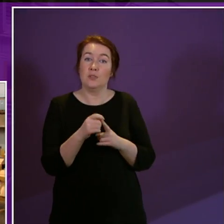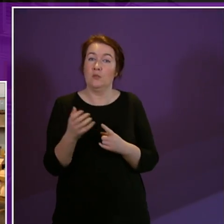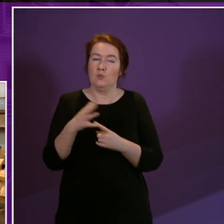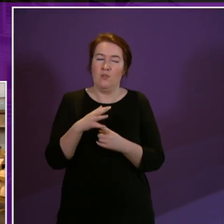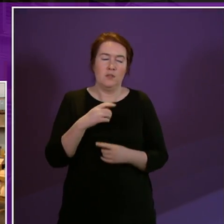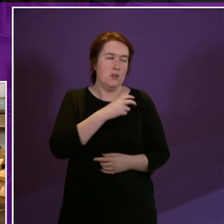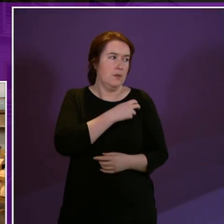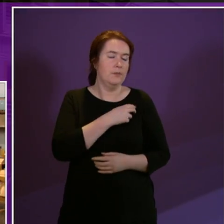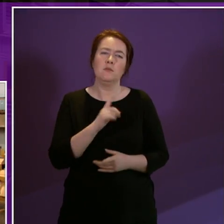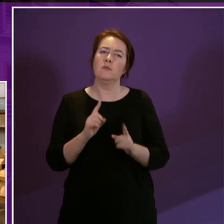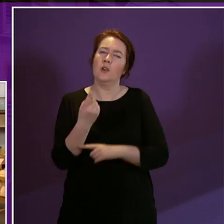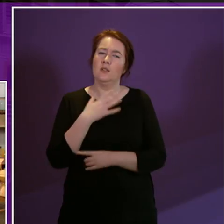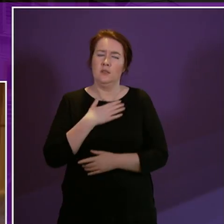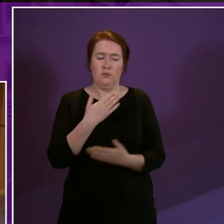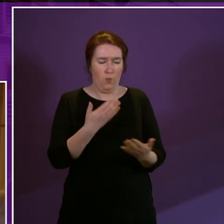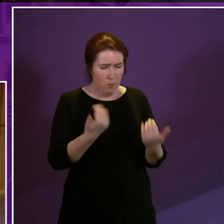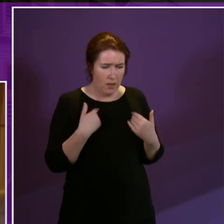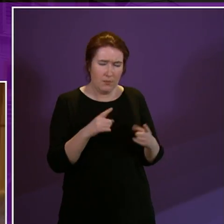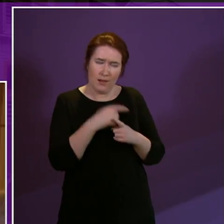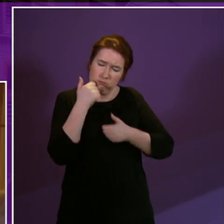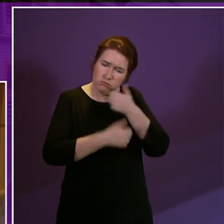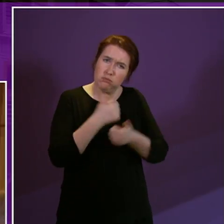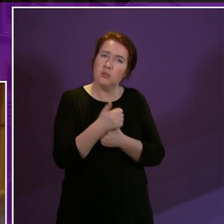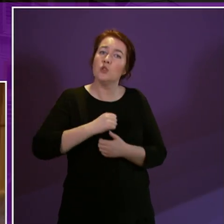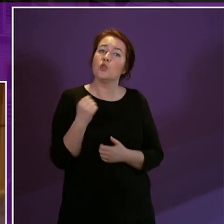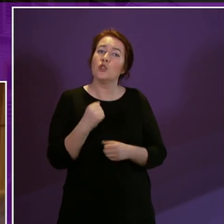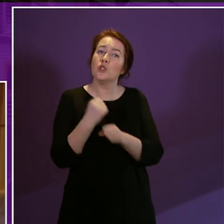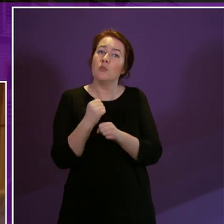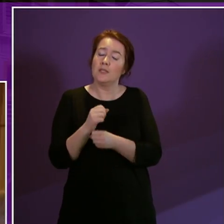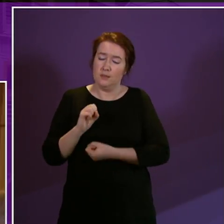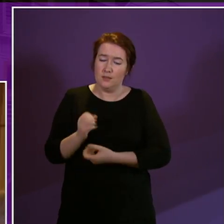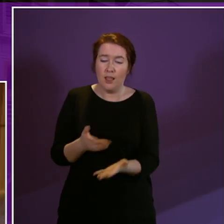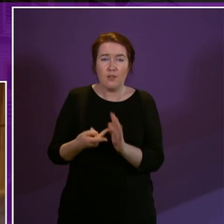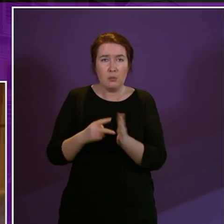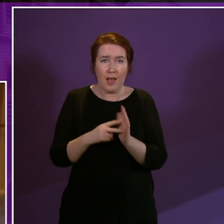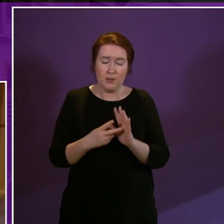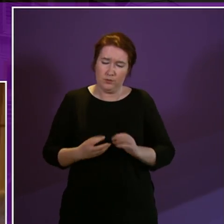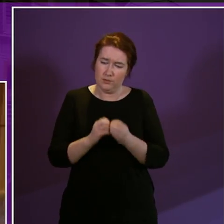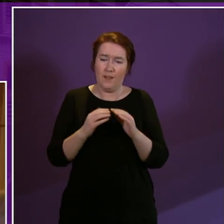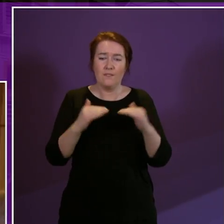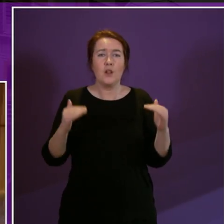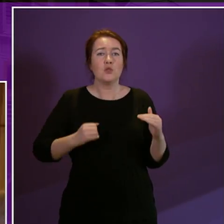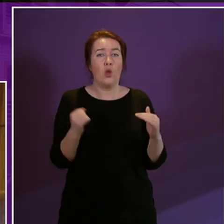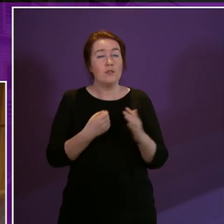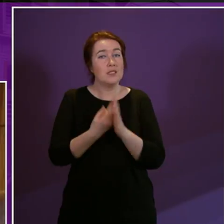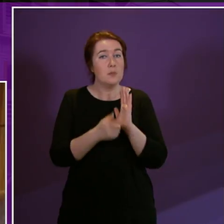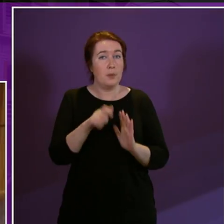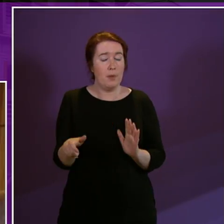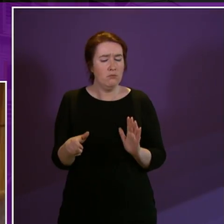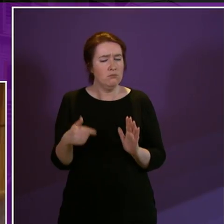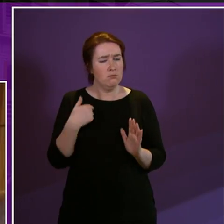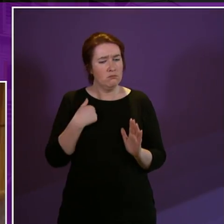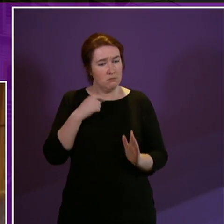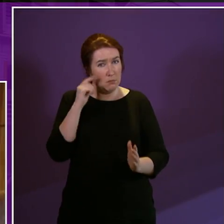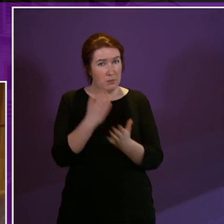firstly like to welcome and commend the Scottish Government's delivery plan for creating a Fairer Scotland for disabled people I believe that this gives us a